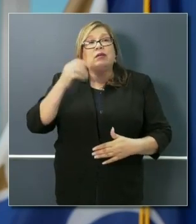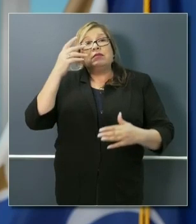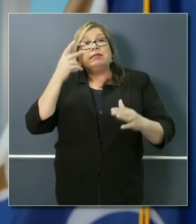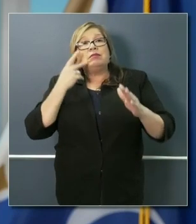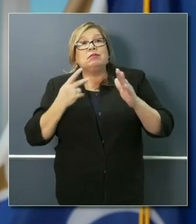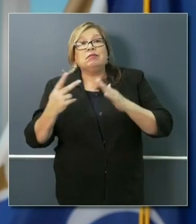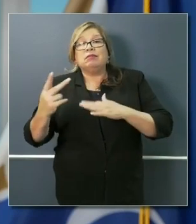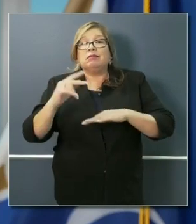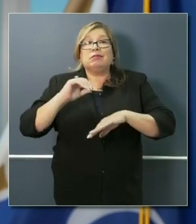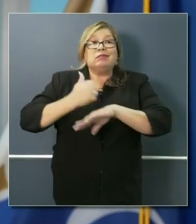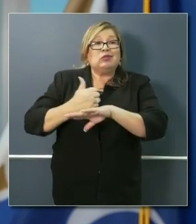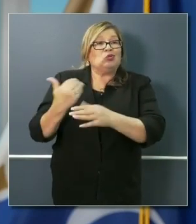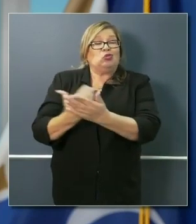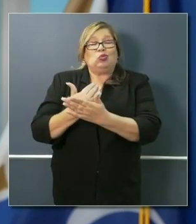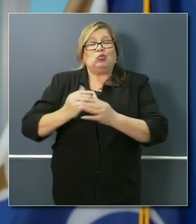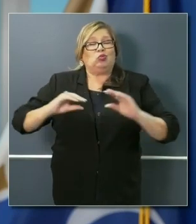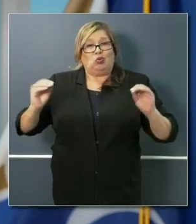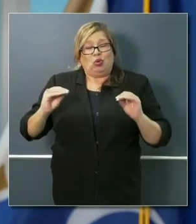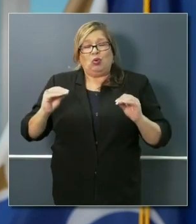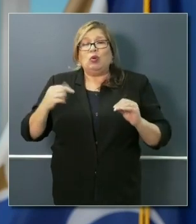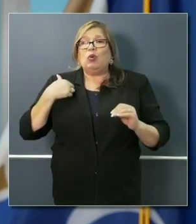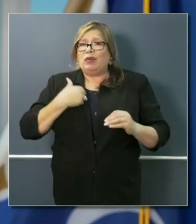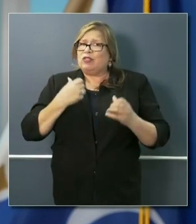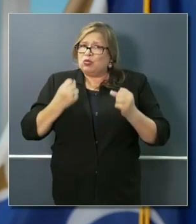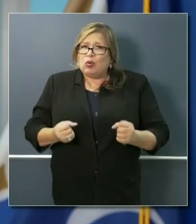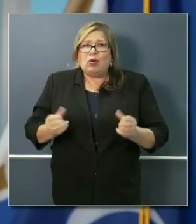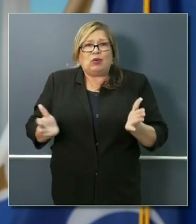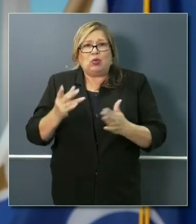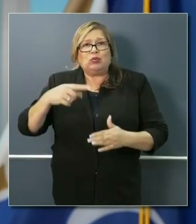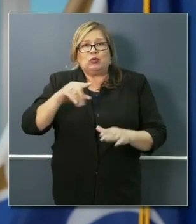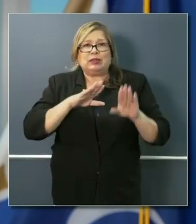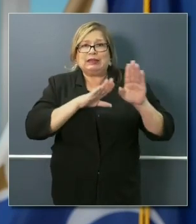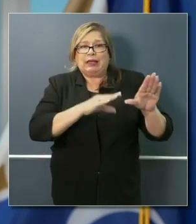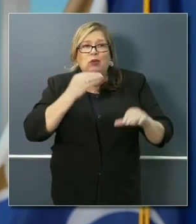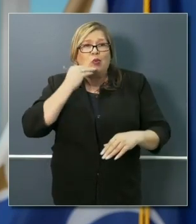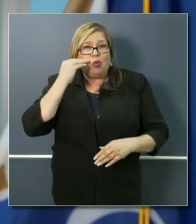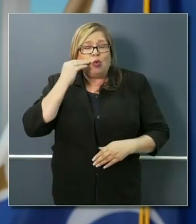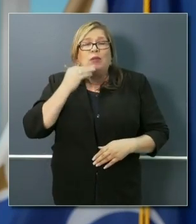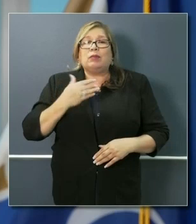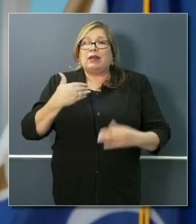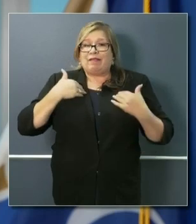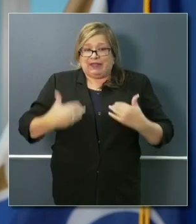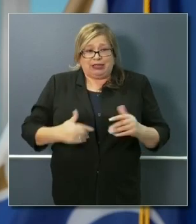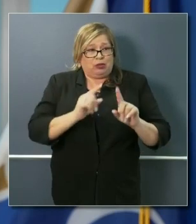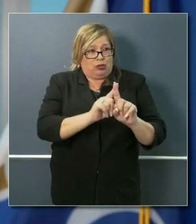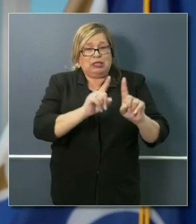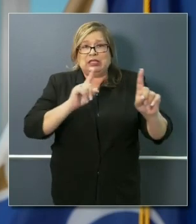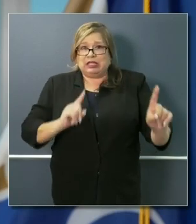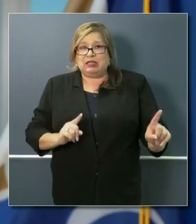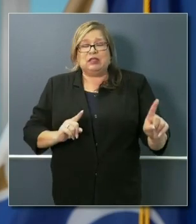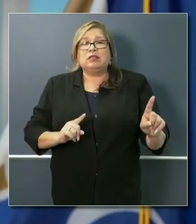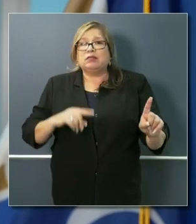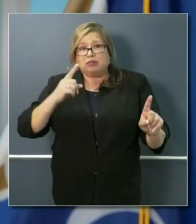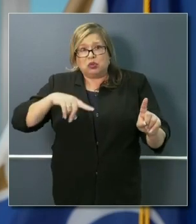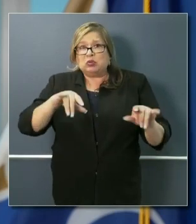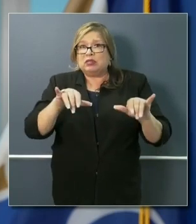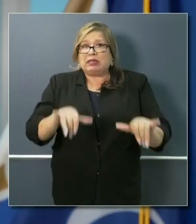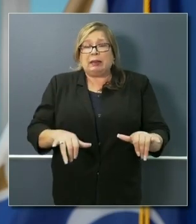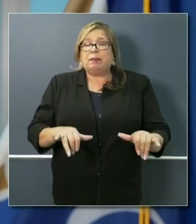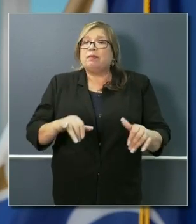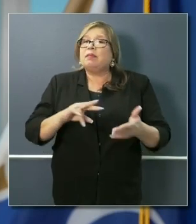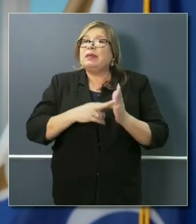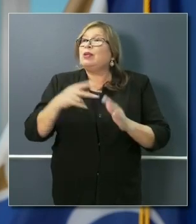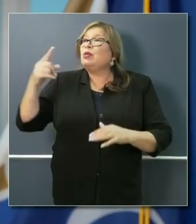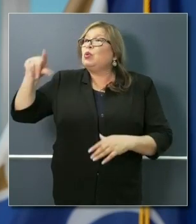As long as our strong stay-at-home orders are enforced and into effect, the physical distancing is constant. If you're a